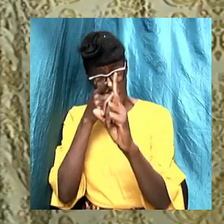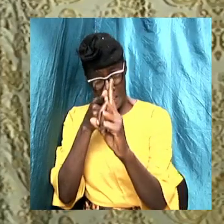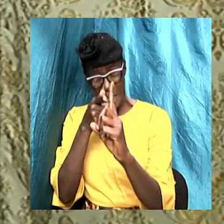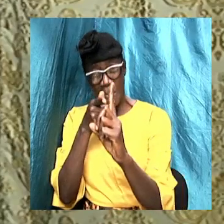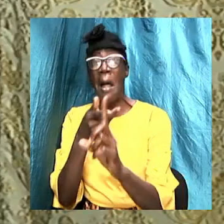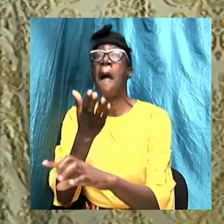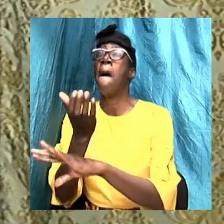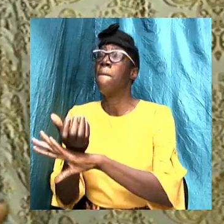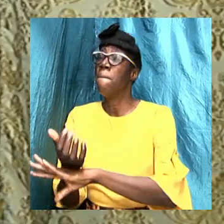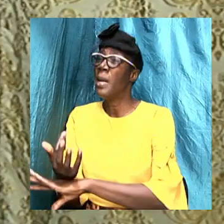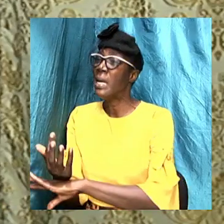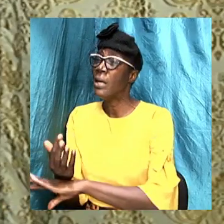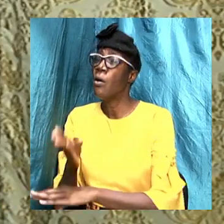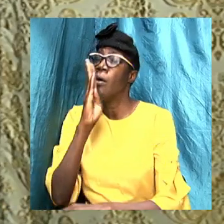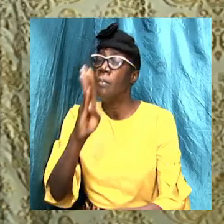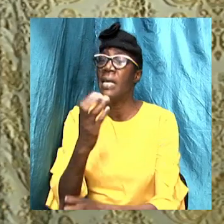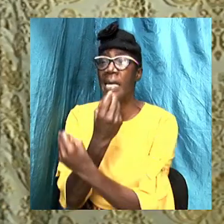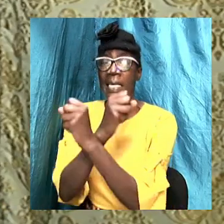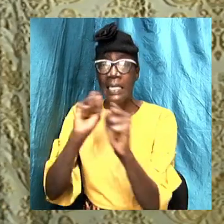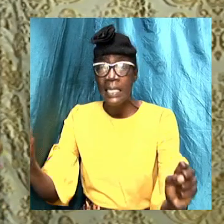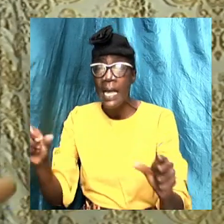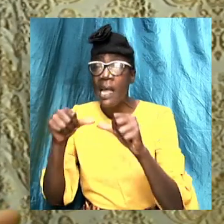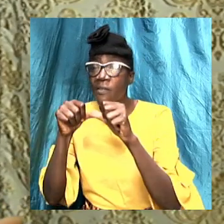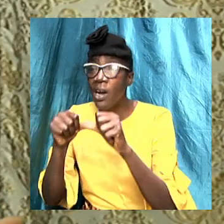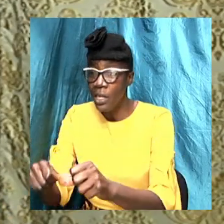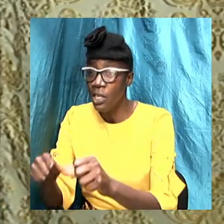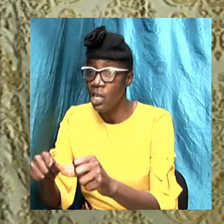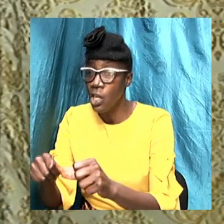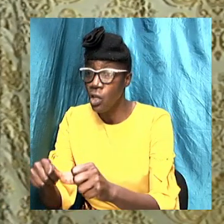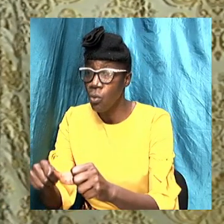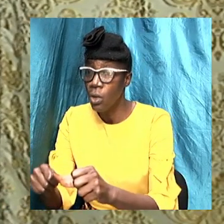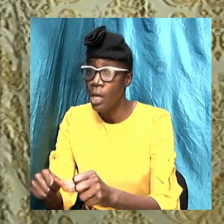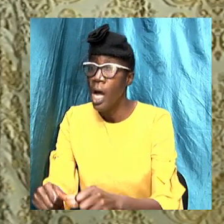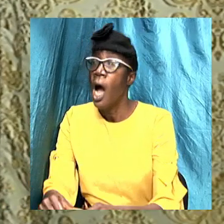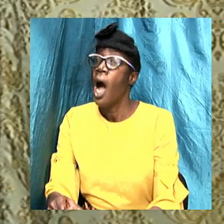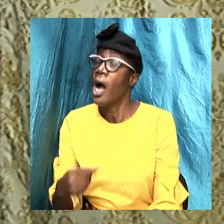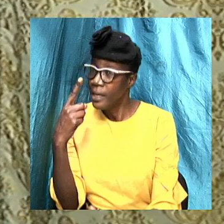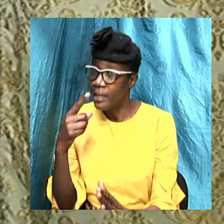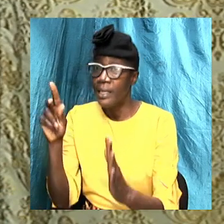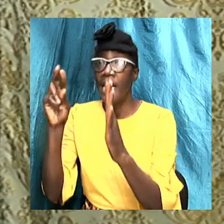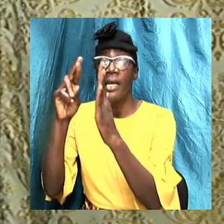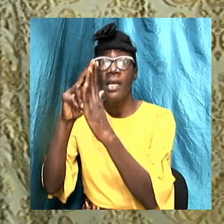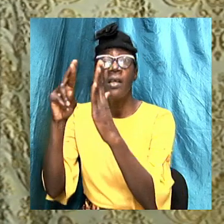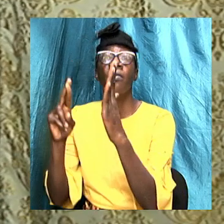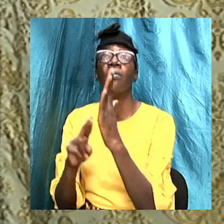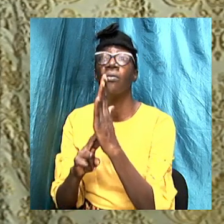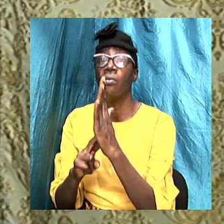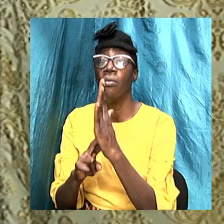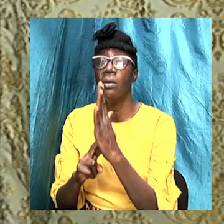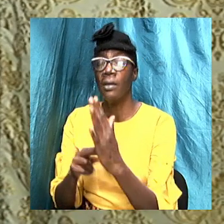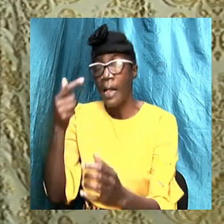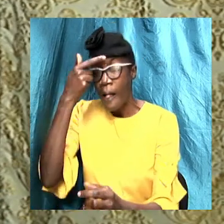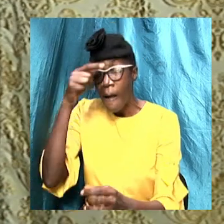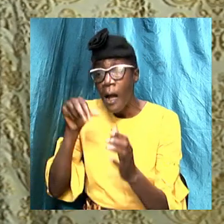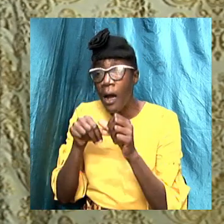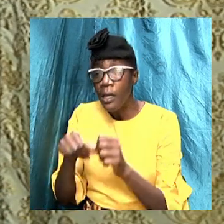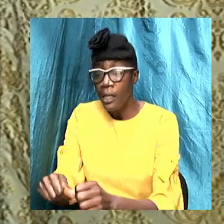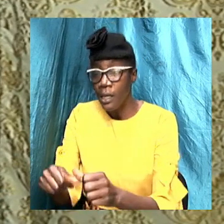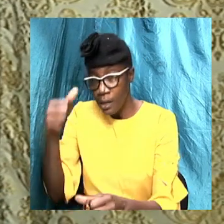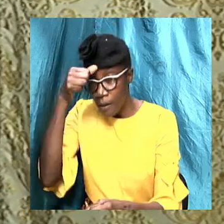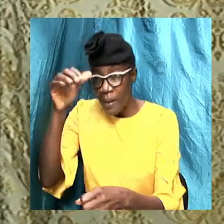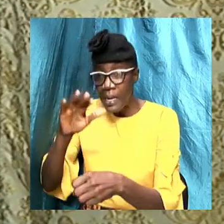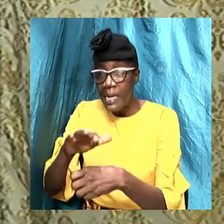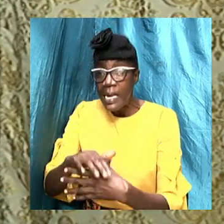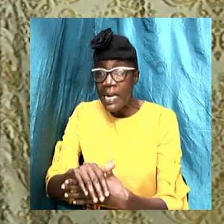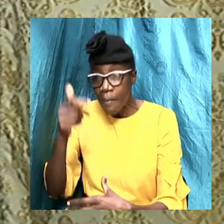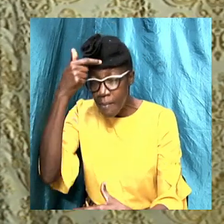in the Word to continue to be safe, continue to abide by the protocols, and continue to believe God, because when all is said